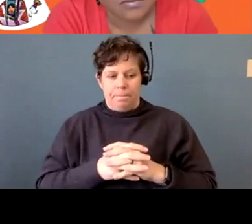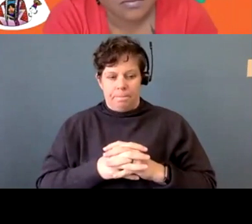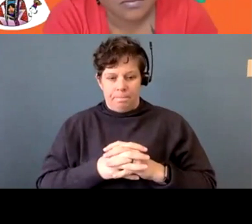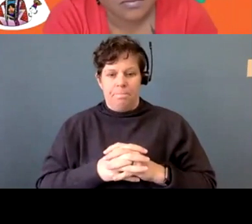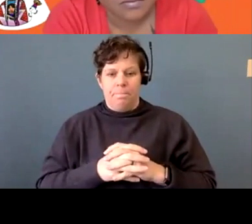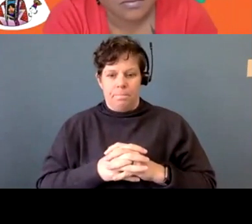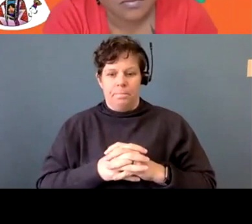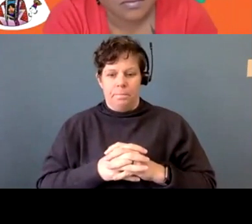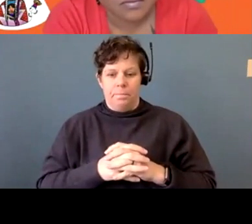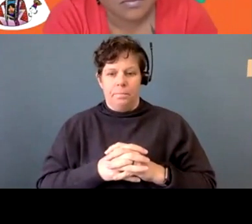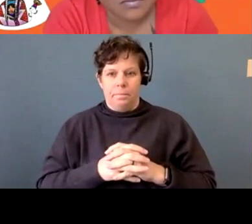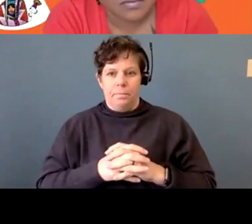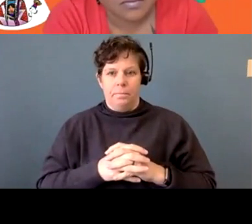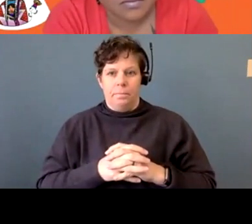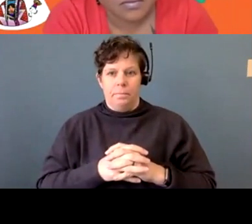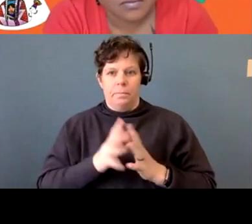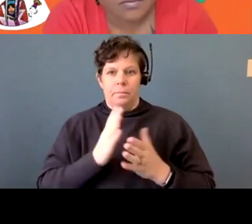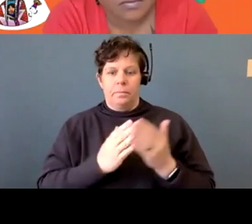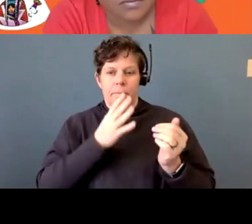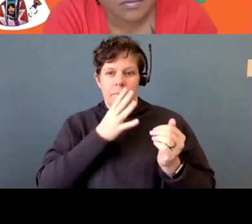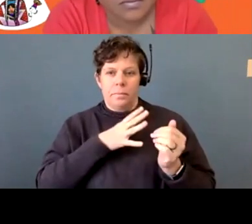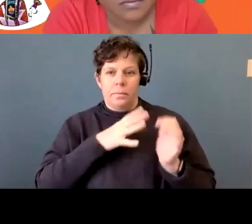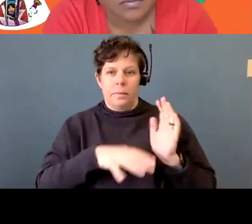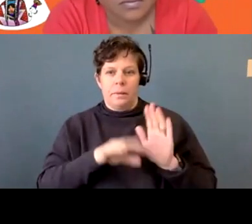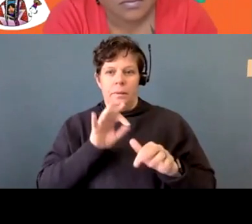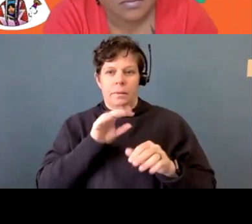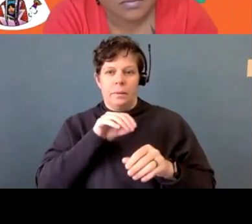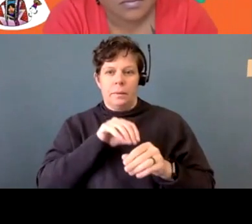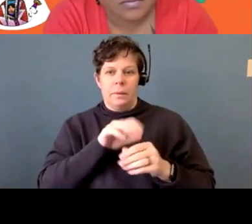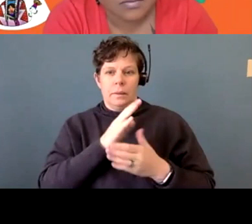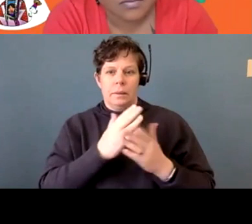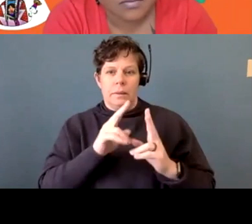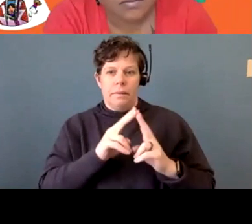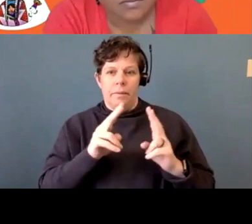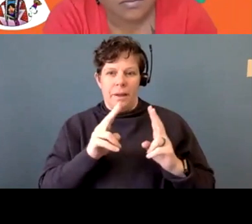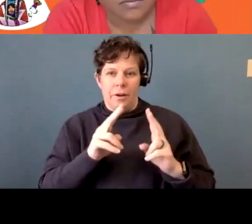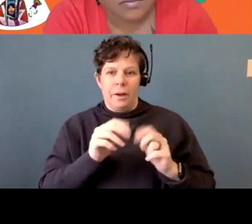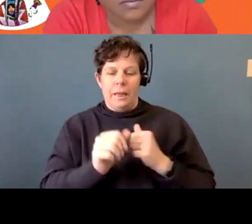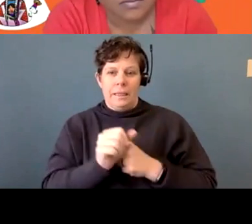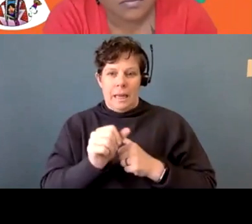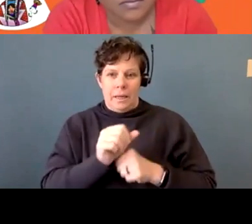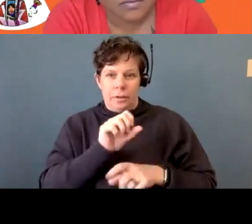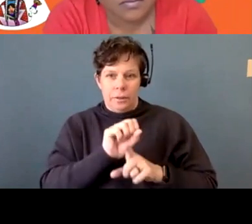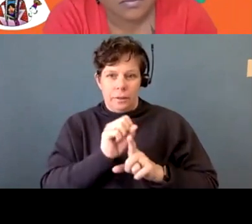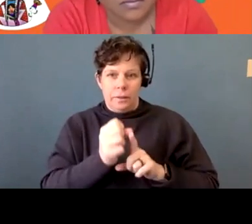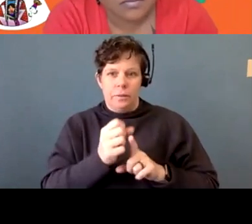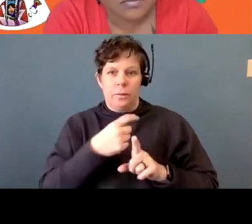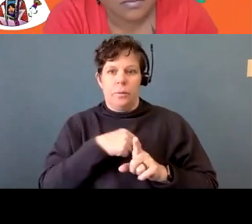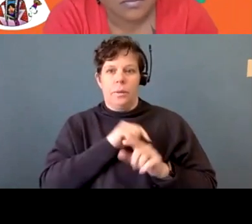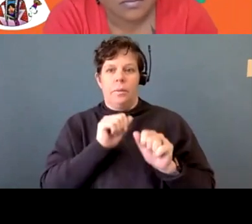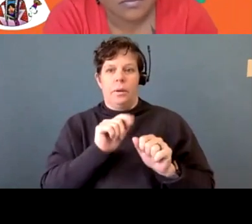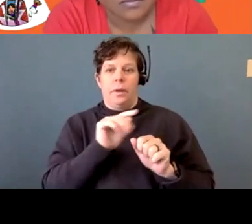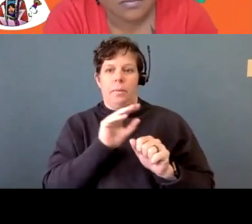yeah, the women have been, some of them that we found have been in some very dangerous situations, but we were able to